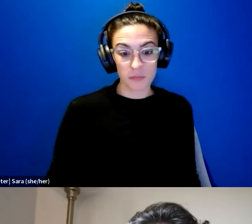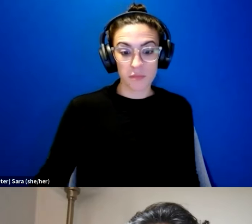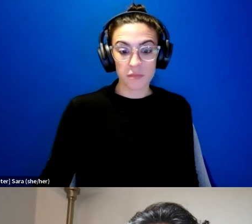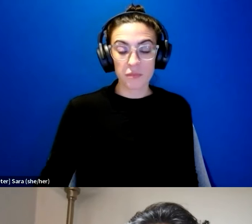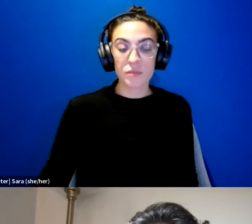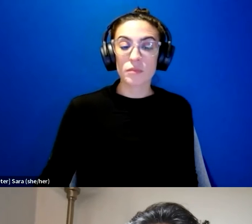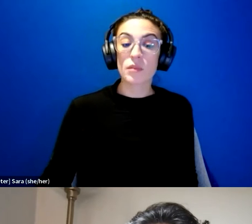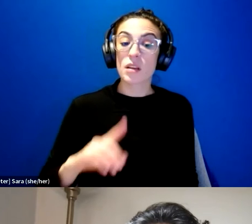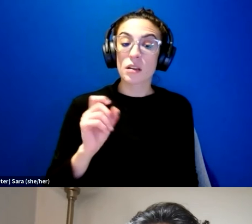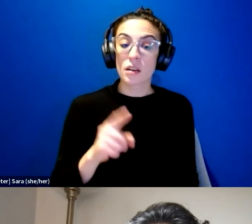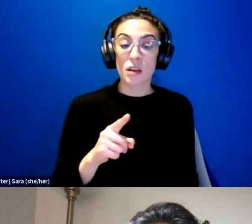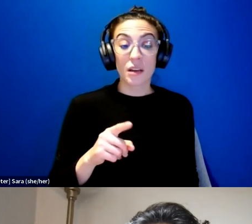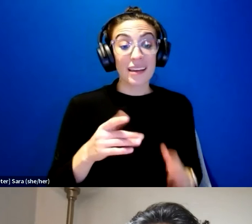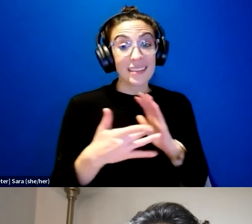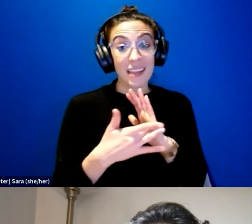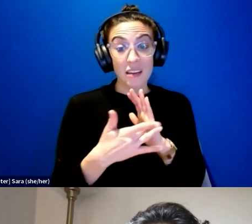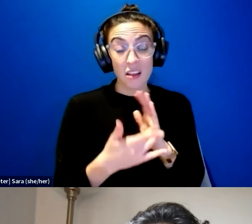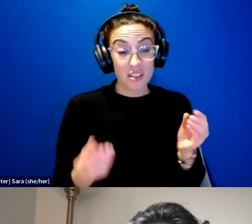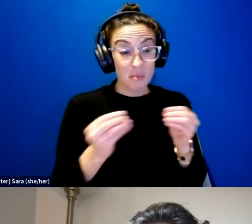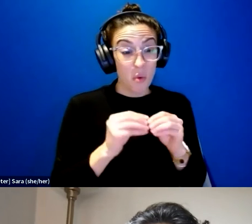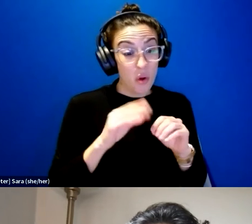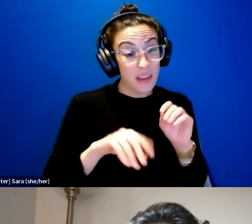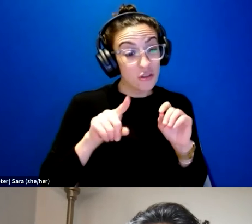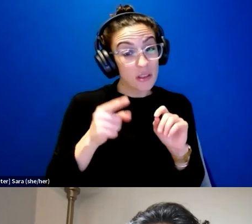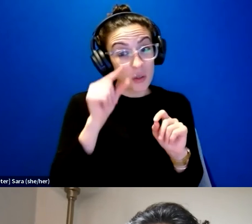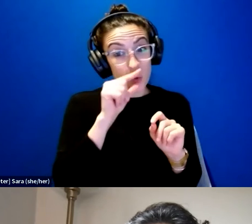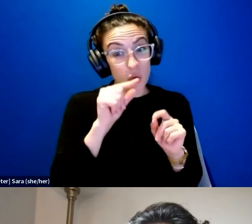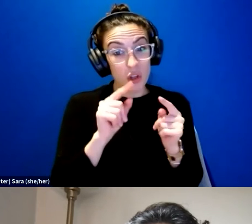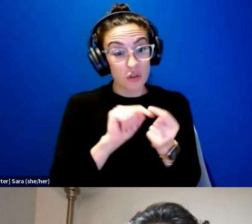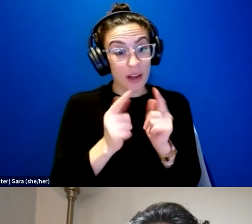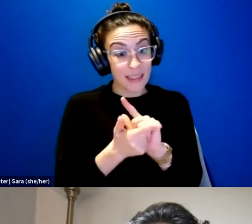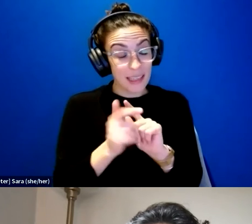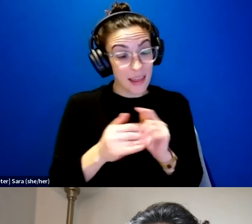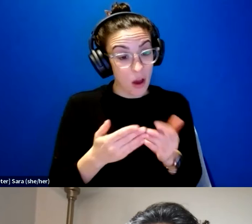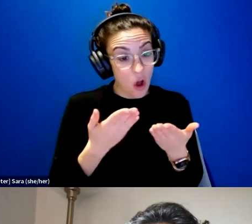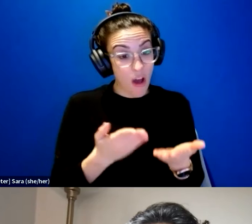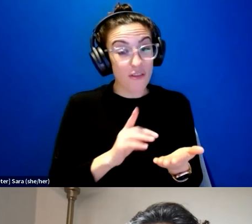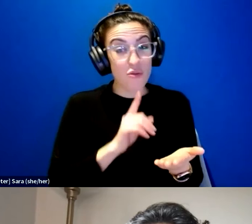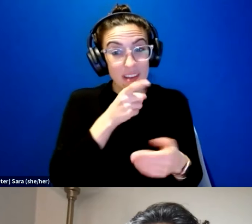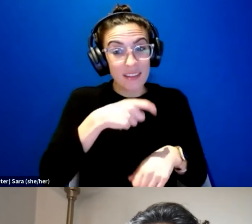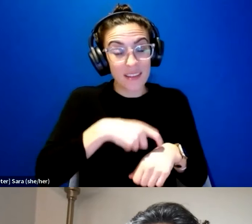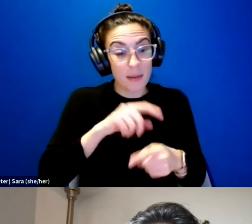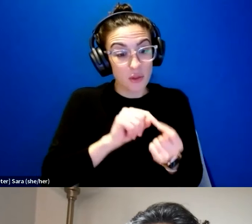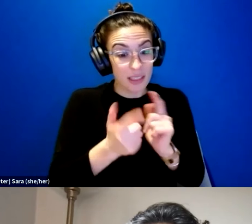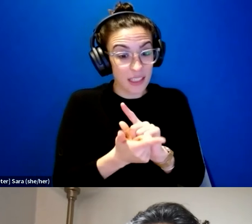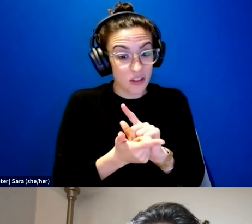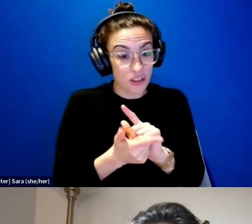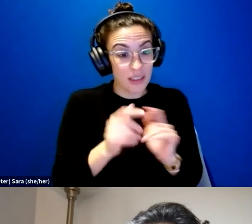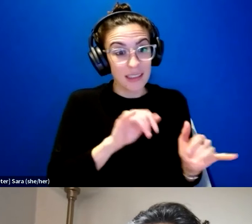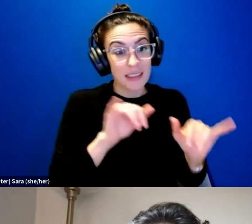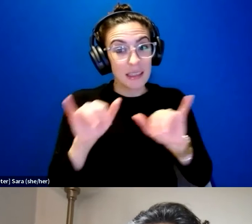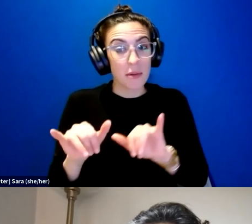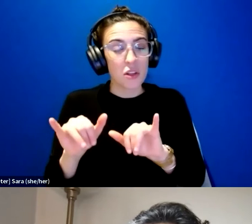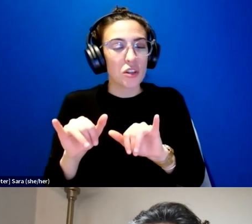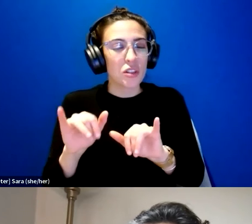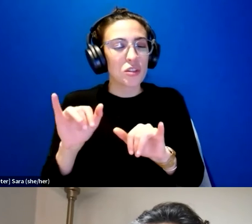Are there technologies beyond Google Translate that offer real-time translation, similar to real-time audio translation offered by tools like Skype?